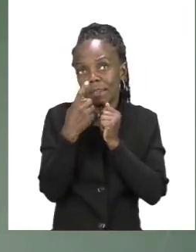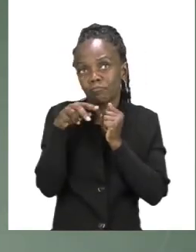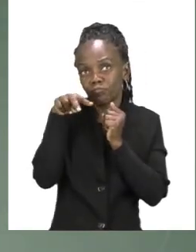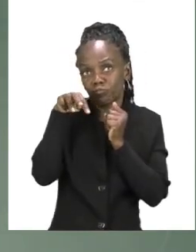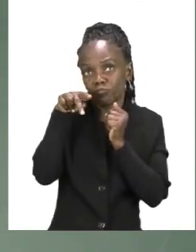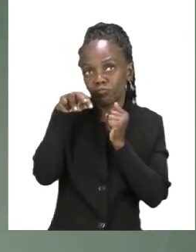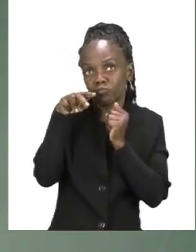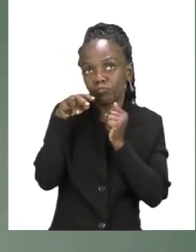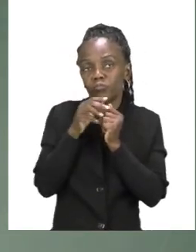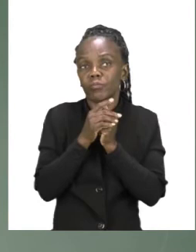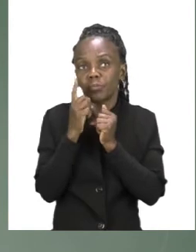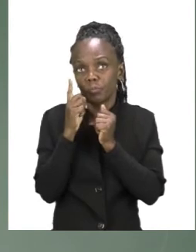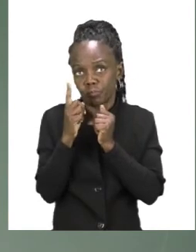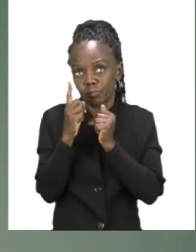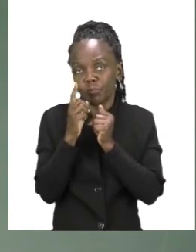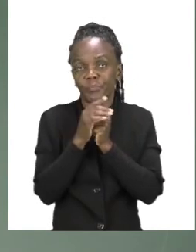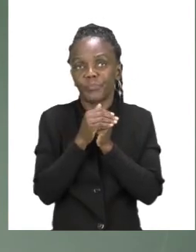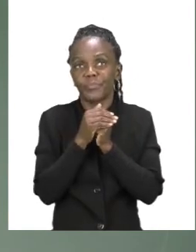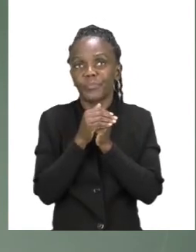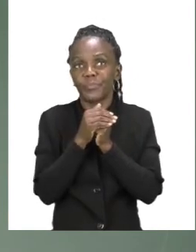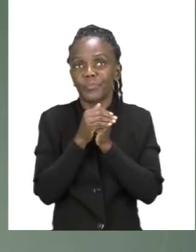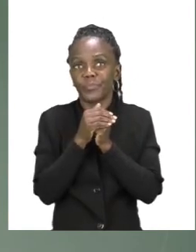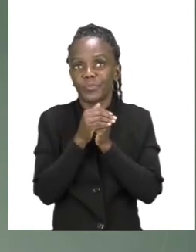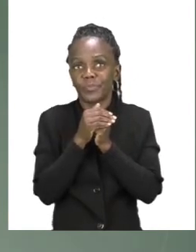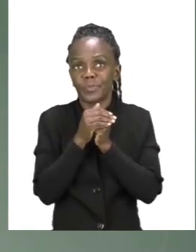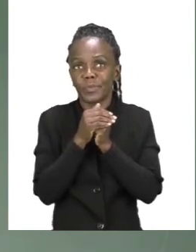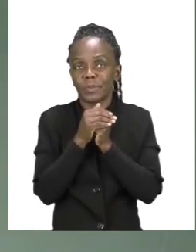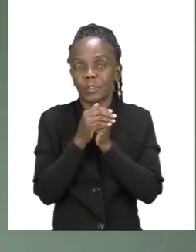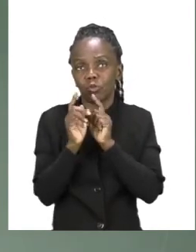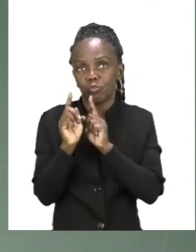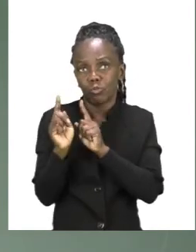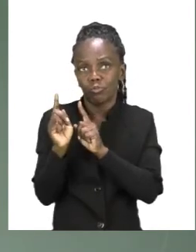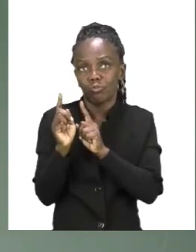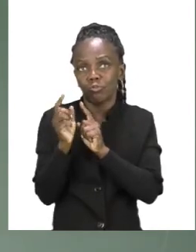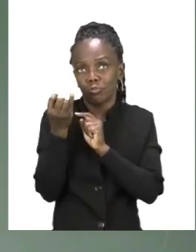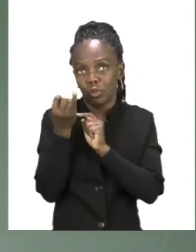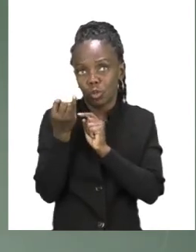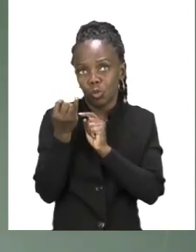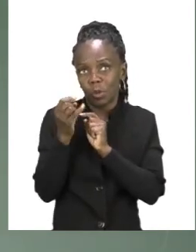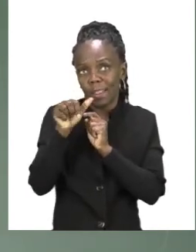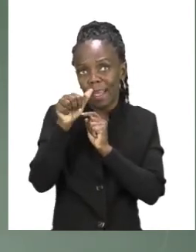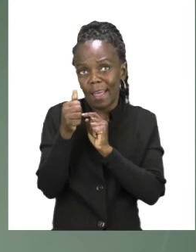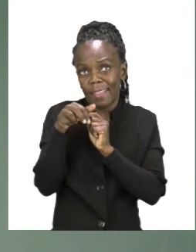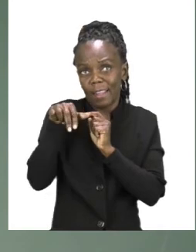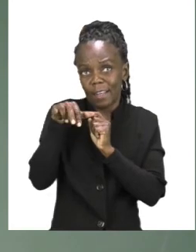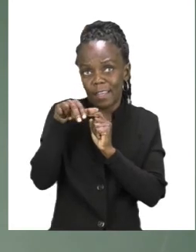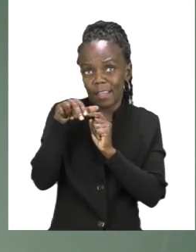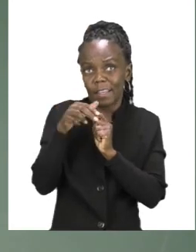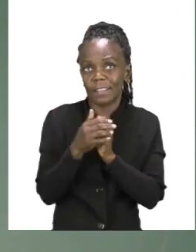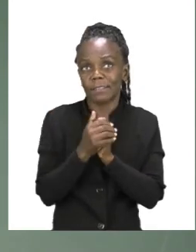So I am going to try and draw her other leg. Now, a leg starts from her skirt,